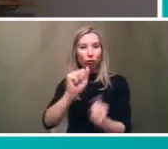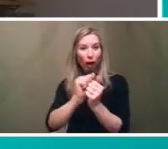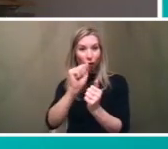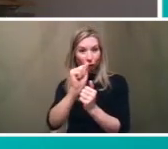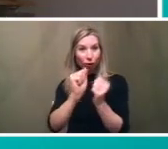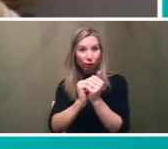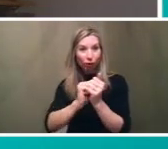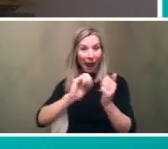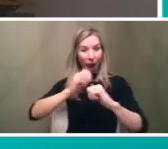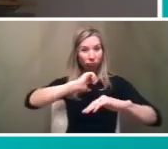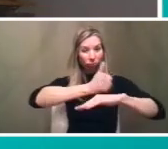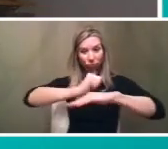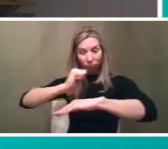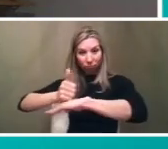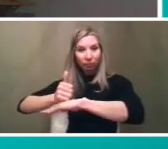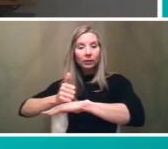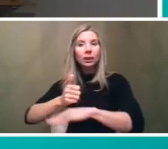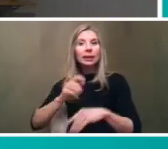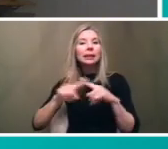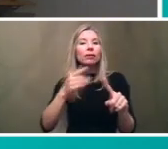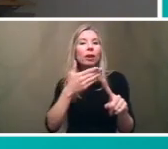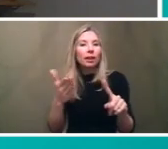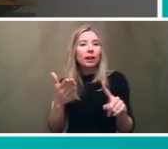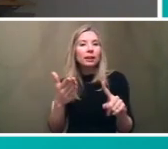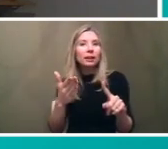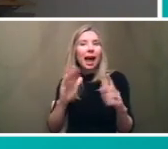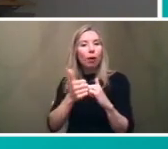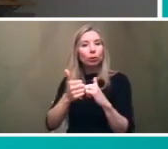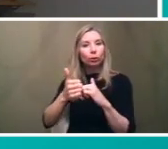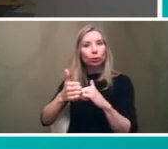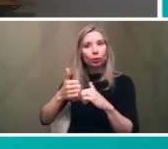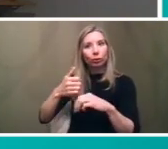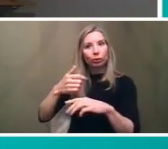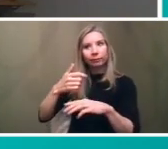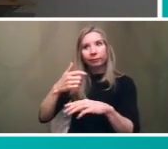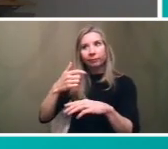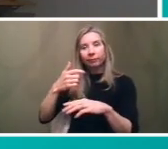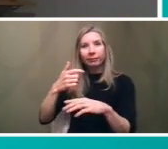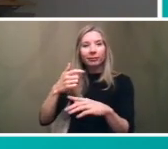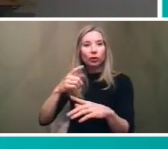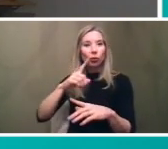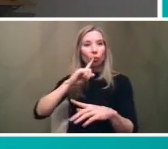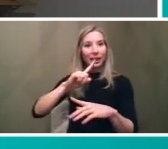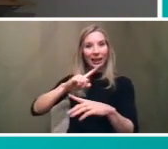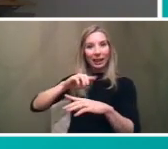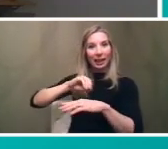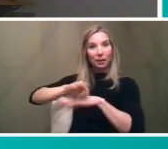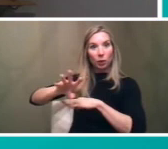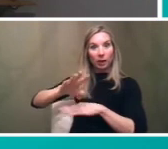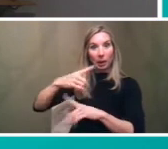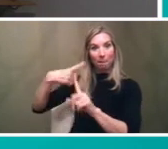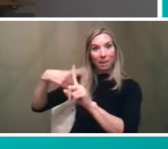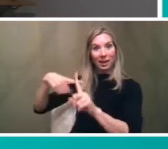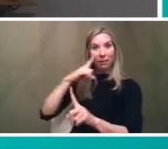to try to give the advantage to the bus as opposed to the car i think that's something we're gonna have to talk a lot about and give a lot and